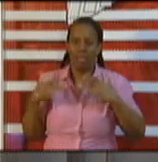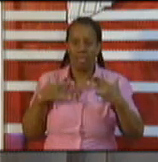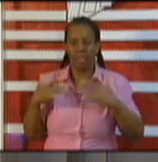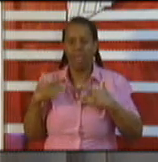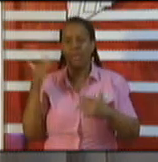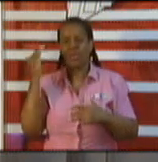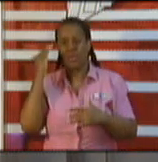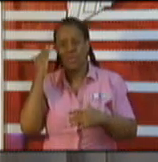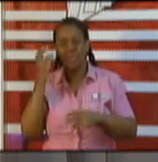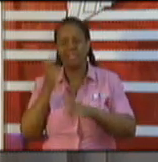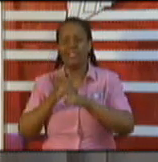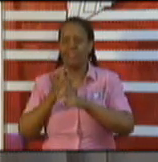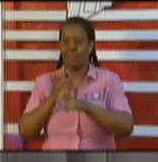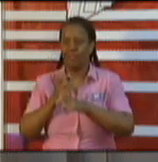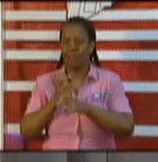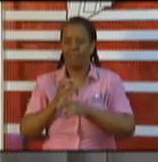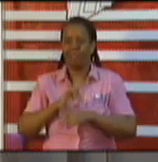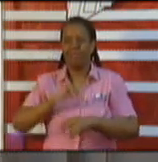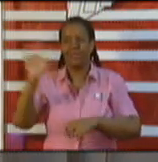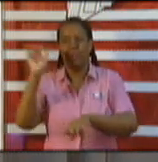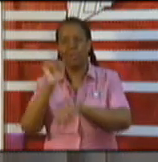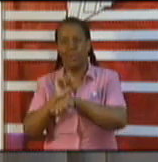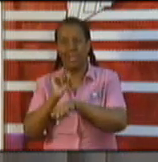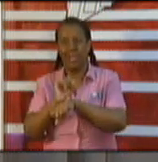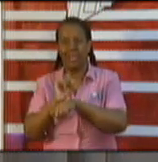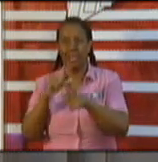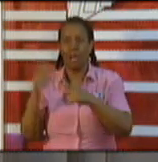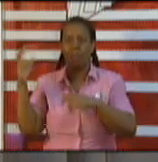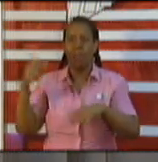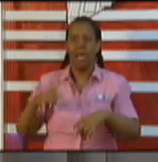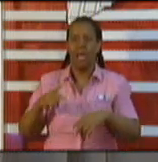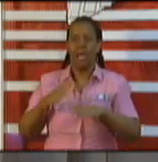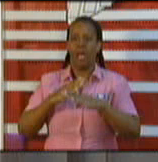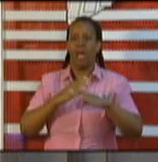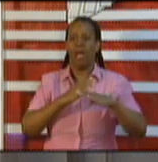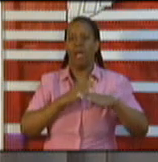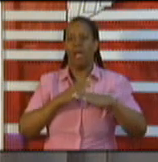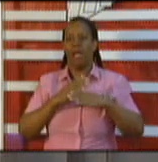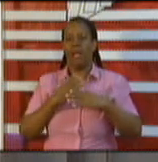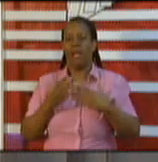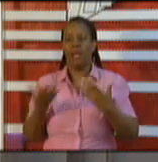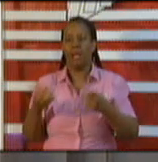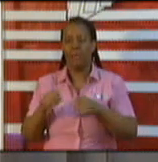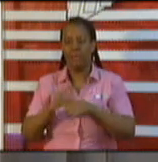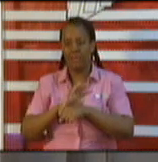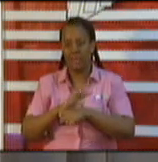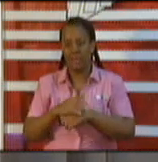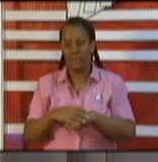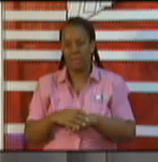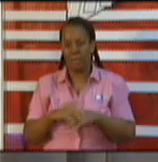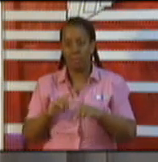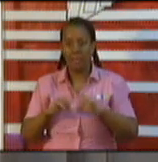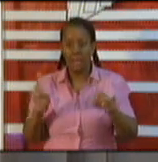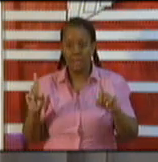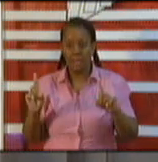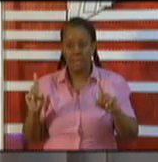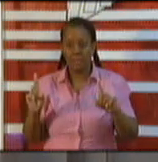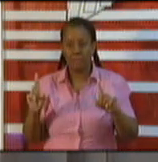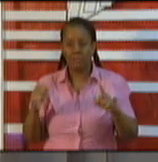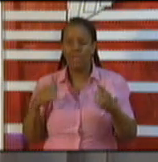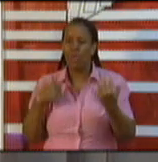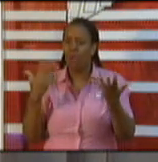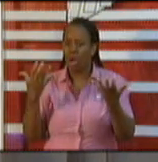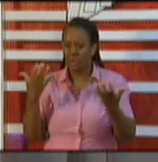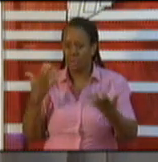found themselves stranded with the closure of borders and then the global pandemic. All I can do is plead with you to continue to be patient.